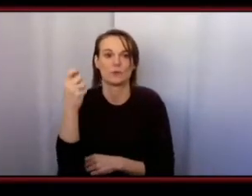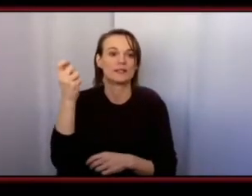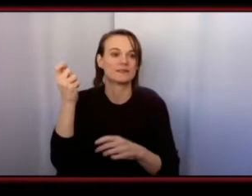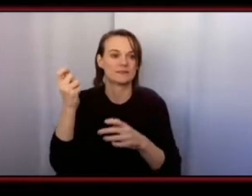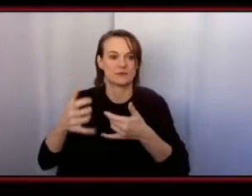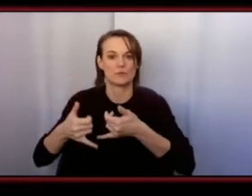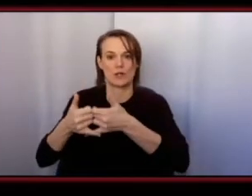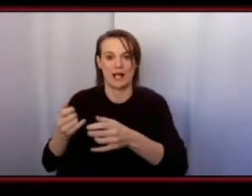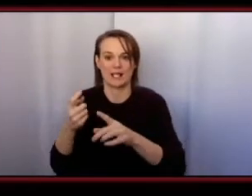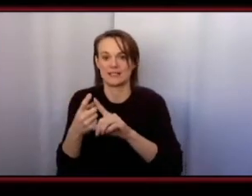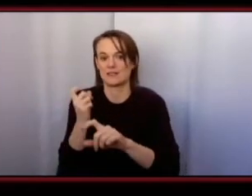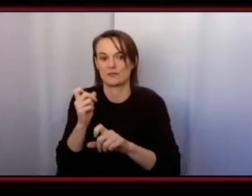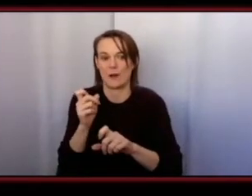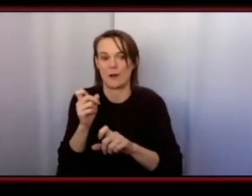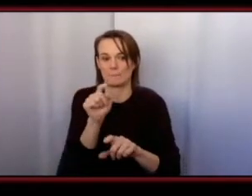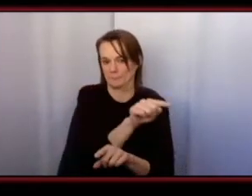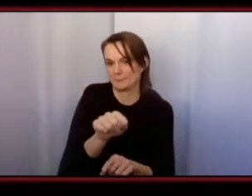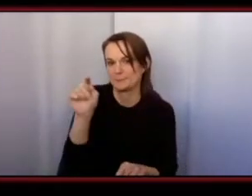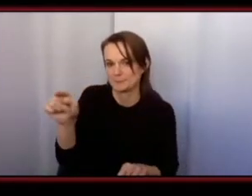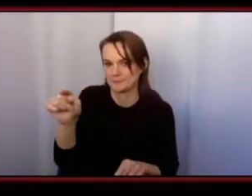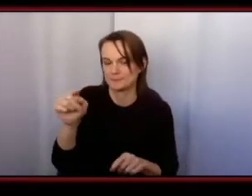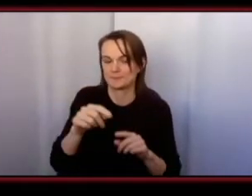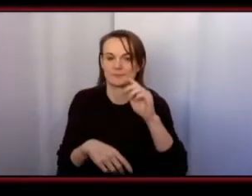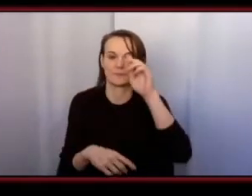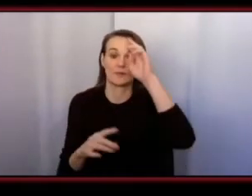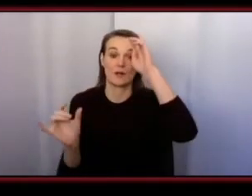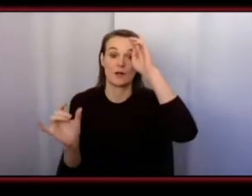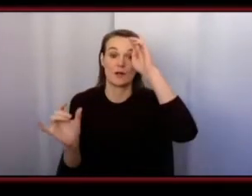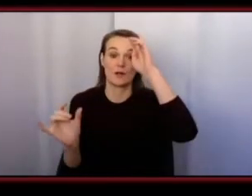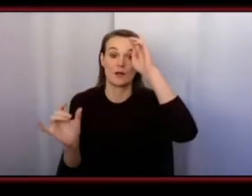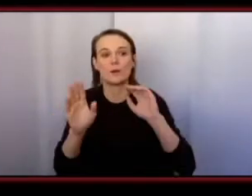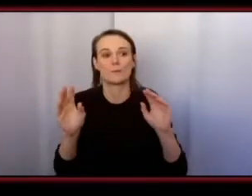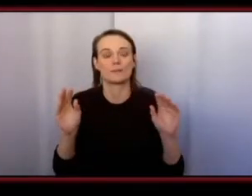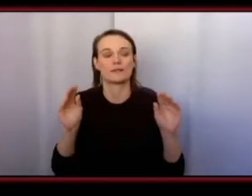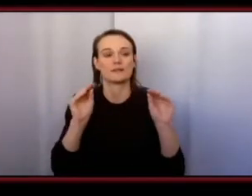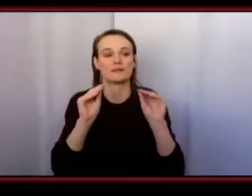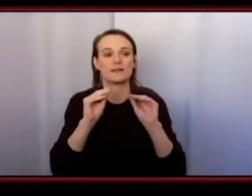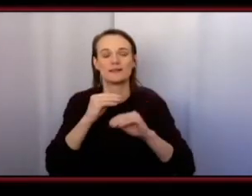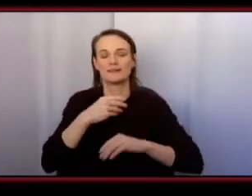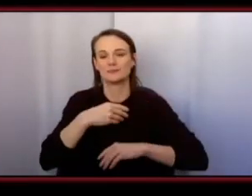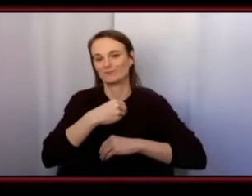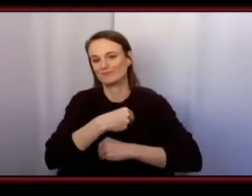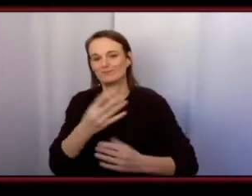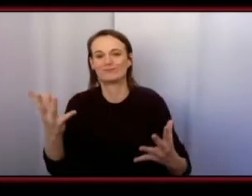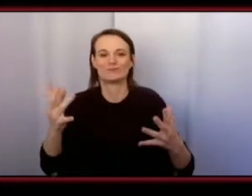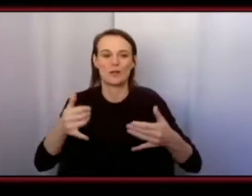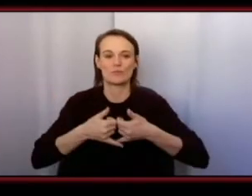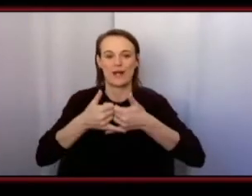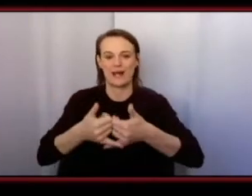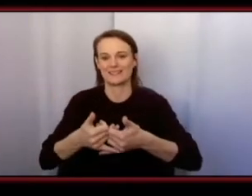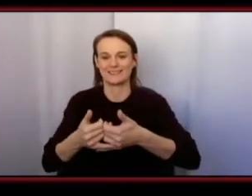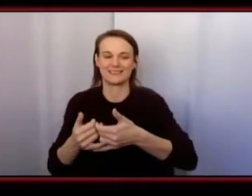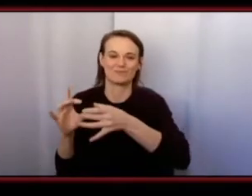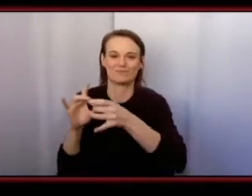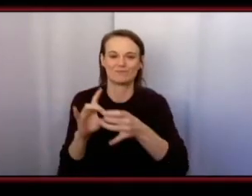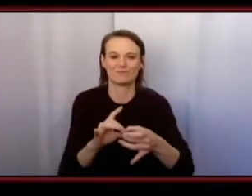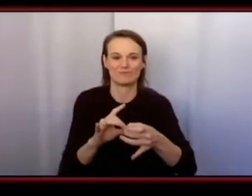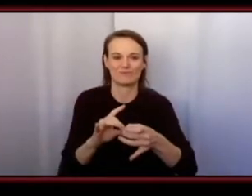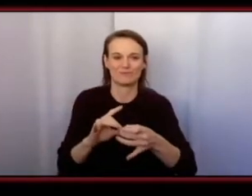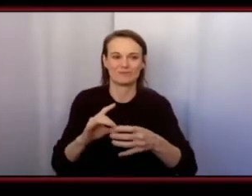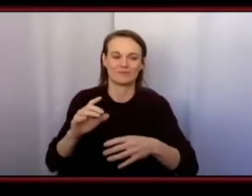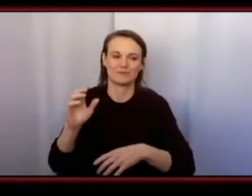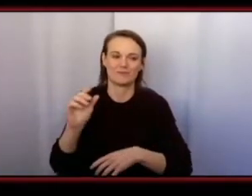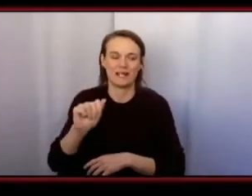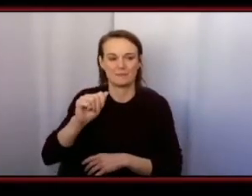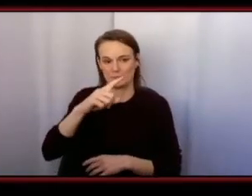three entrepreneurs we will be also giving out african heritage month themed prizes so make sure you fill out the survey and always